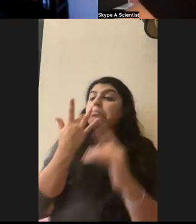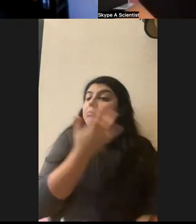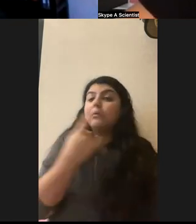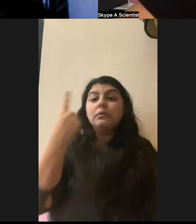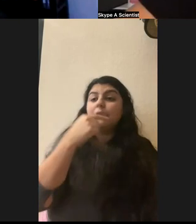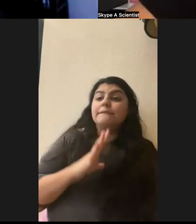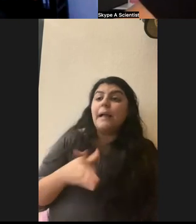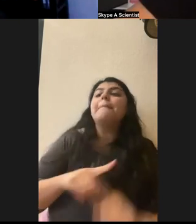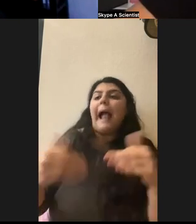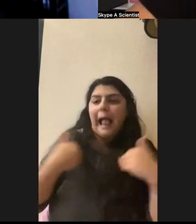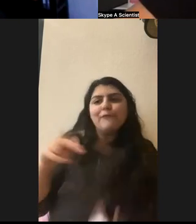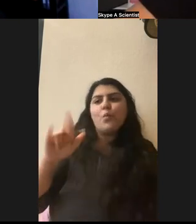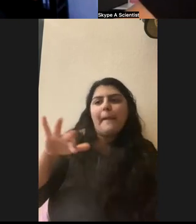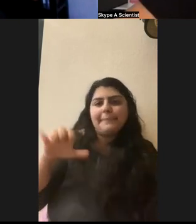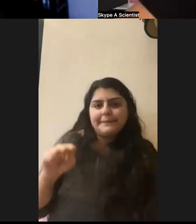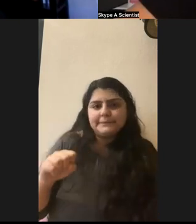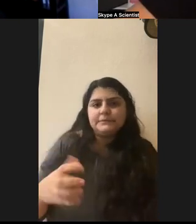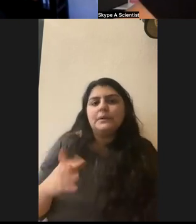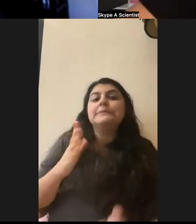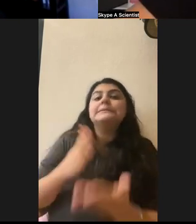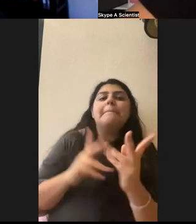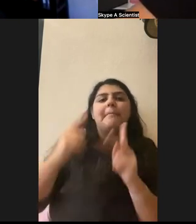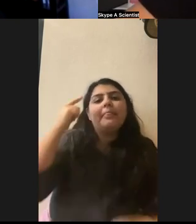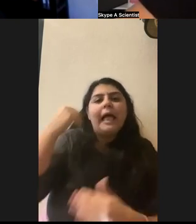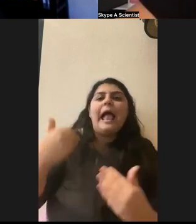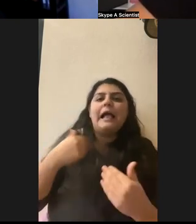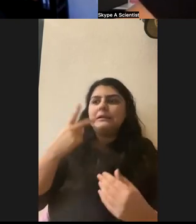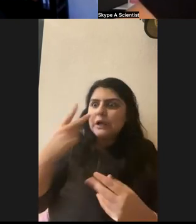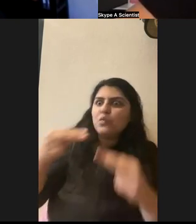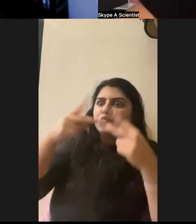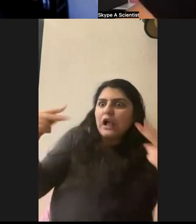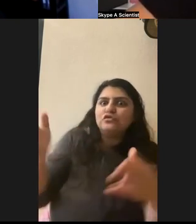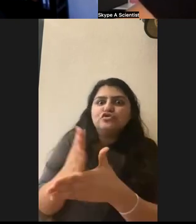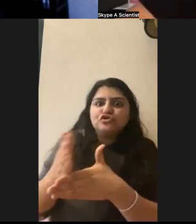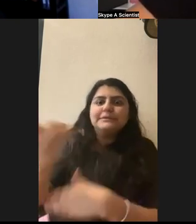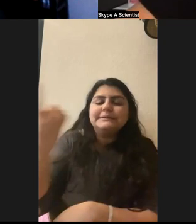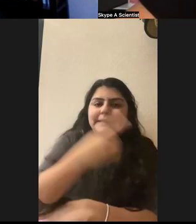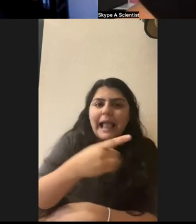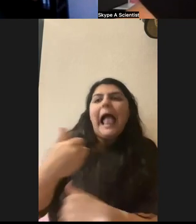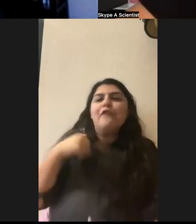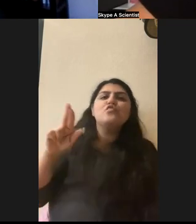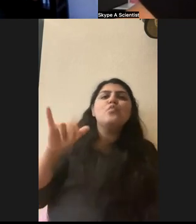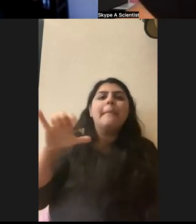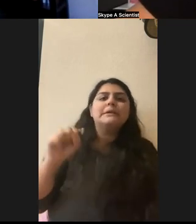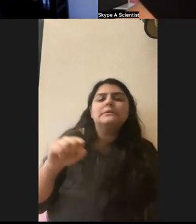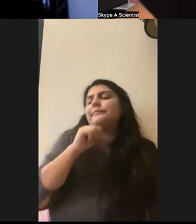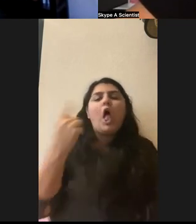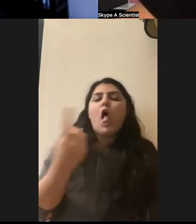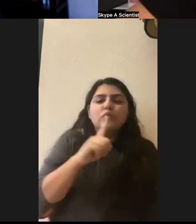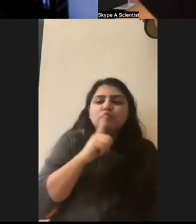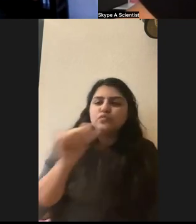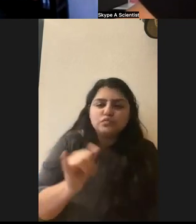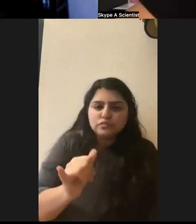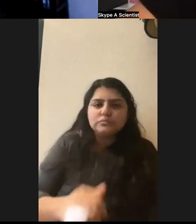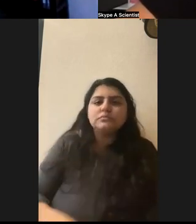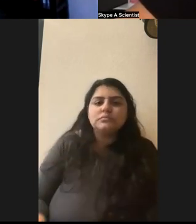um, people think, oh, they see something like a raccoon in the daytime. It has rabies. That's not always true. So it could,